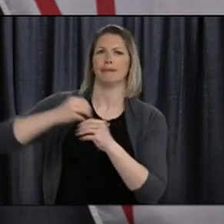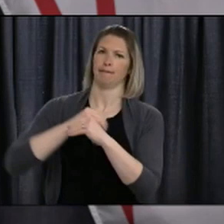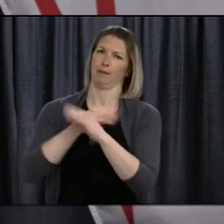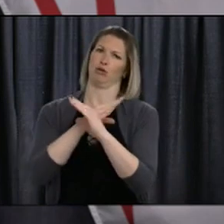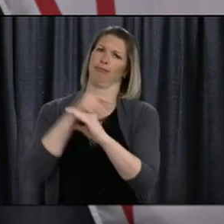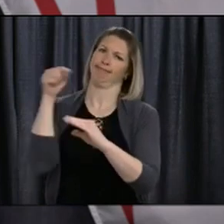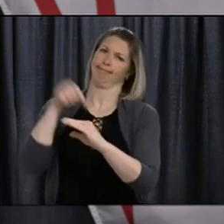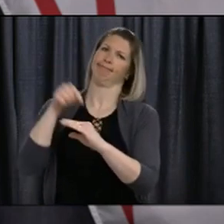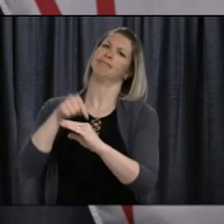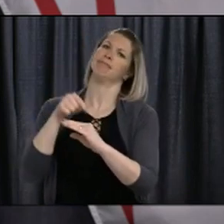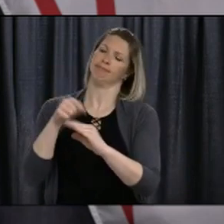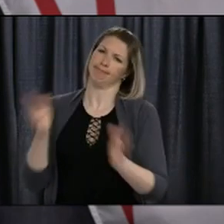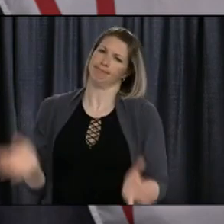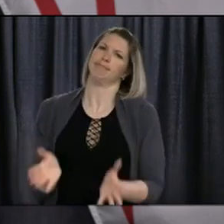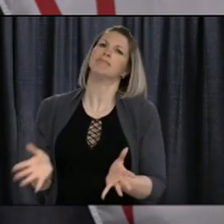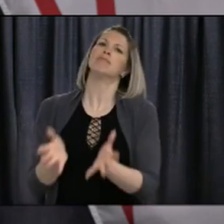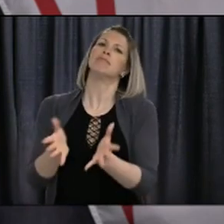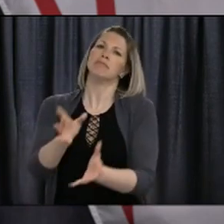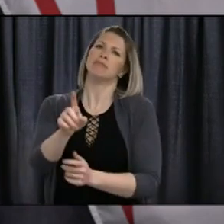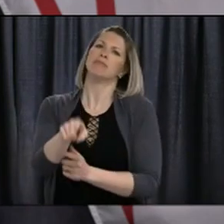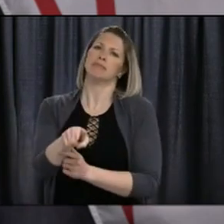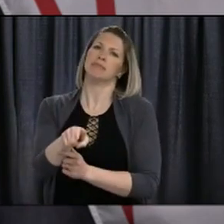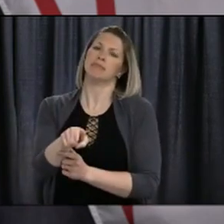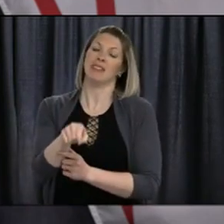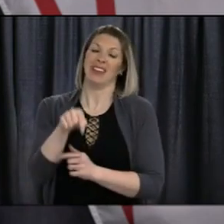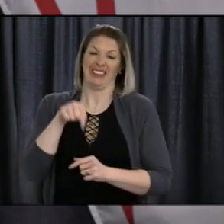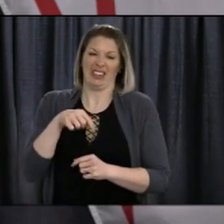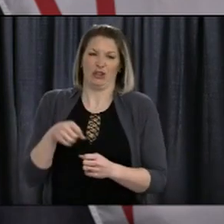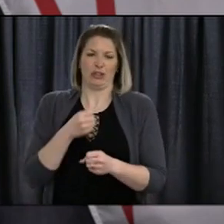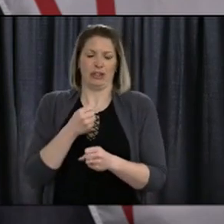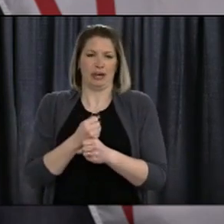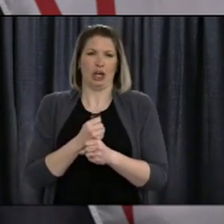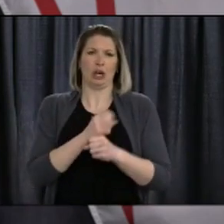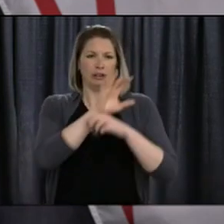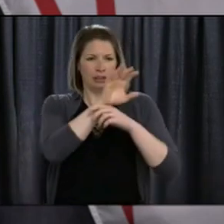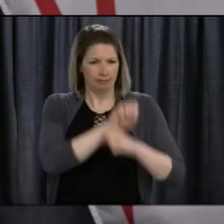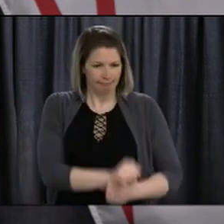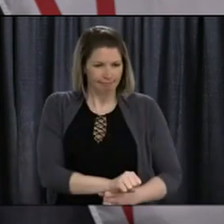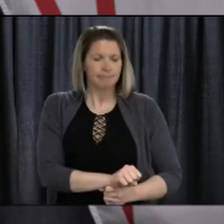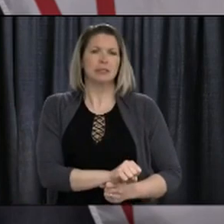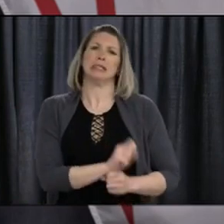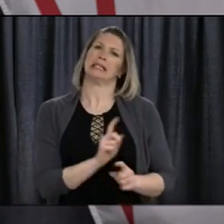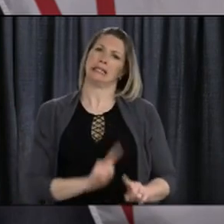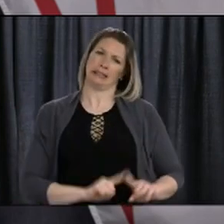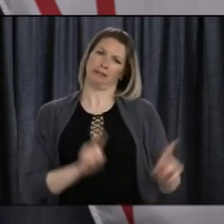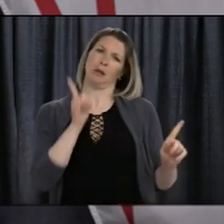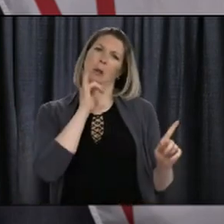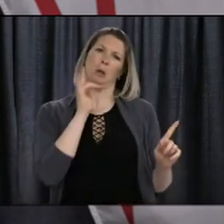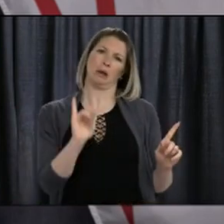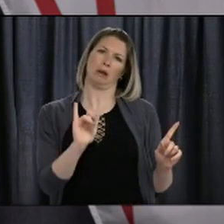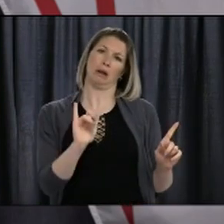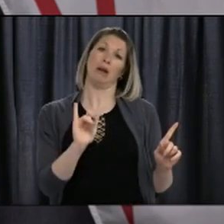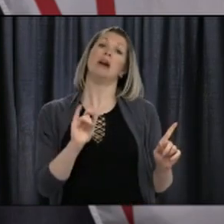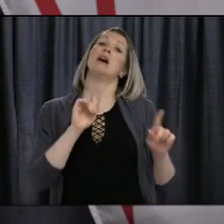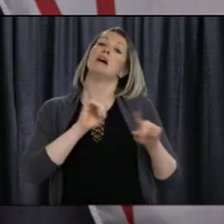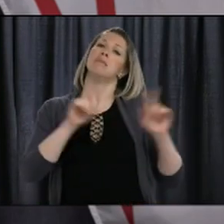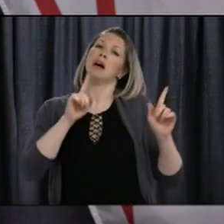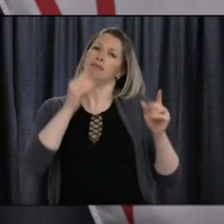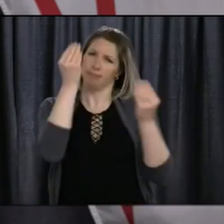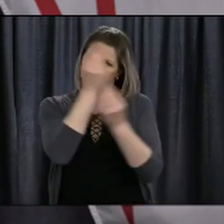While your traditional customs will no doubt be different this year, may your days during Ramadan be filled with peace, prayer, and reflection.